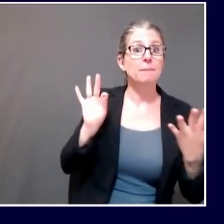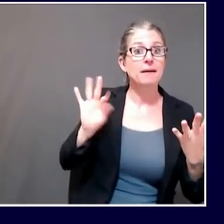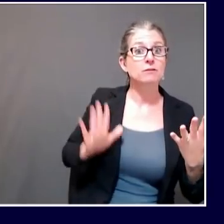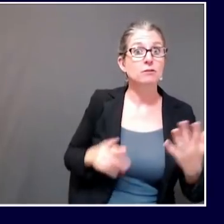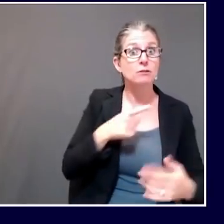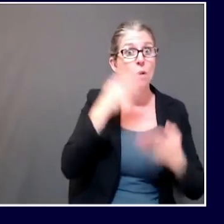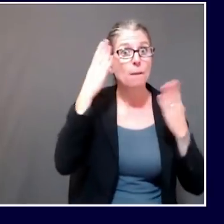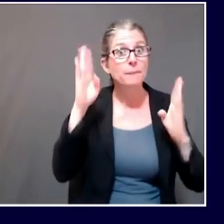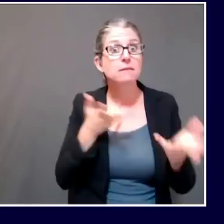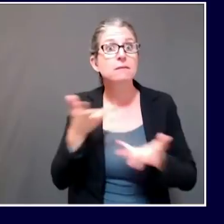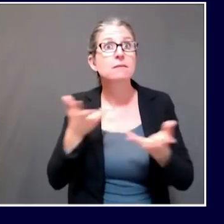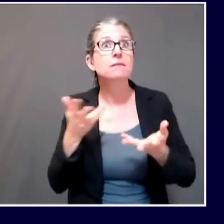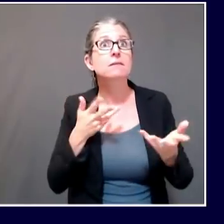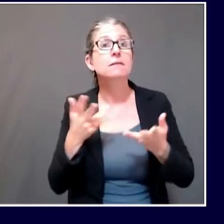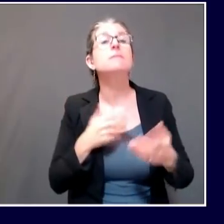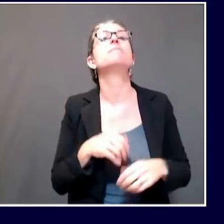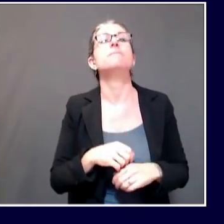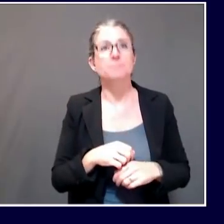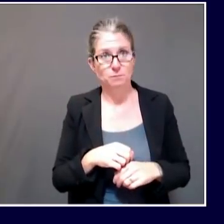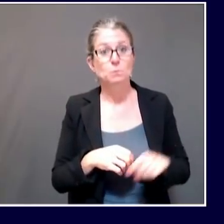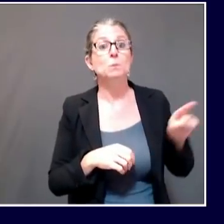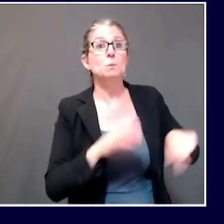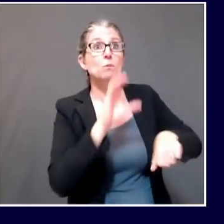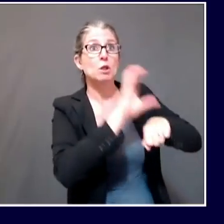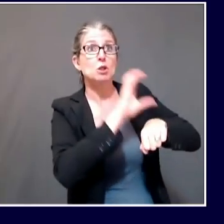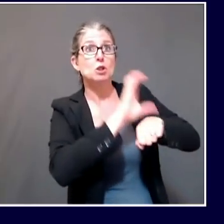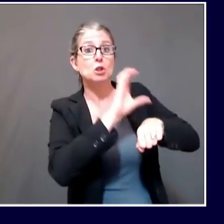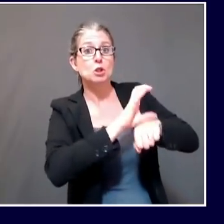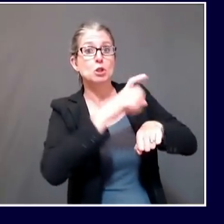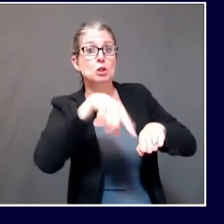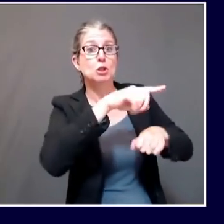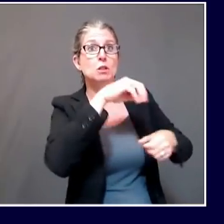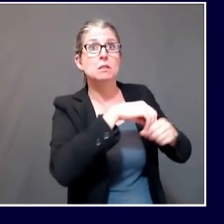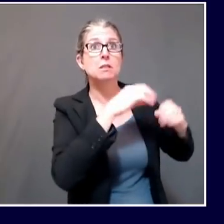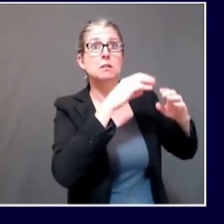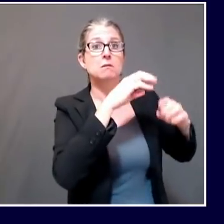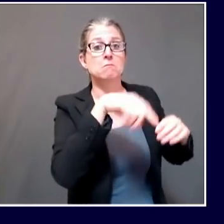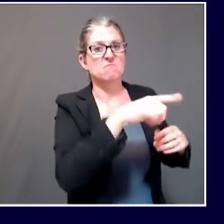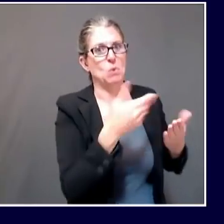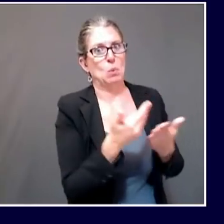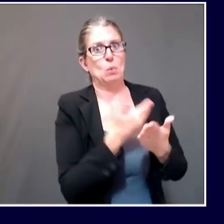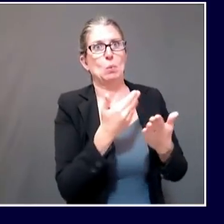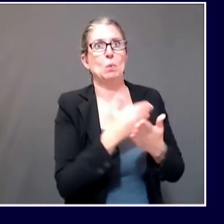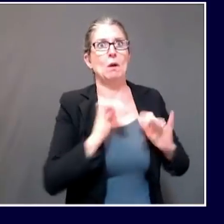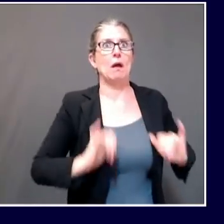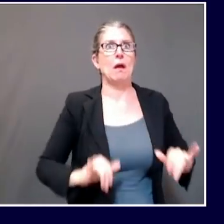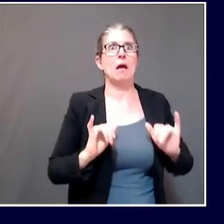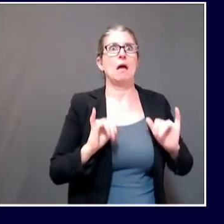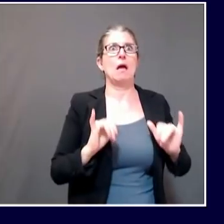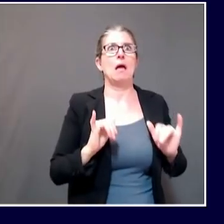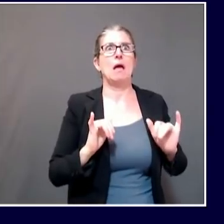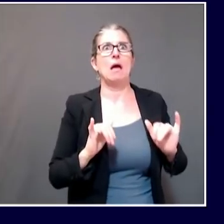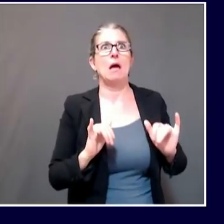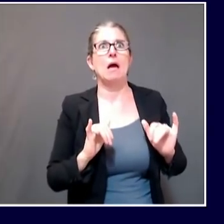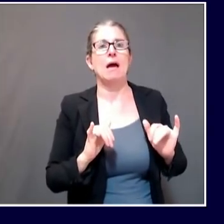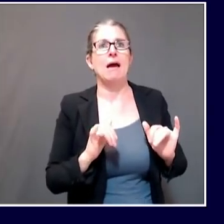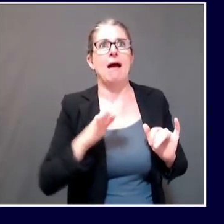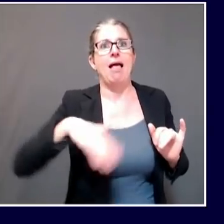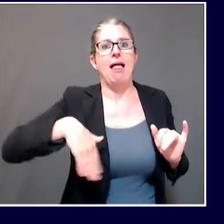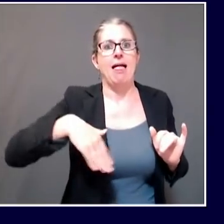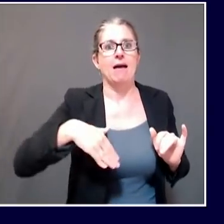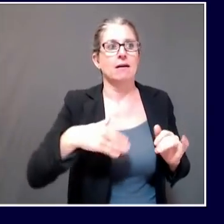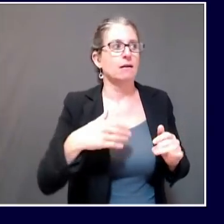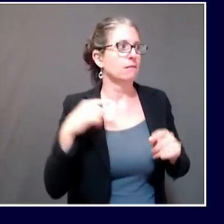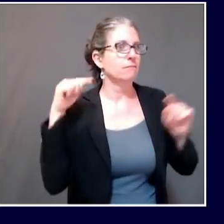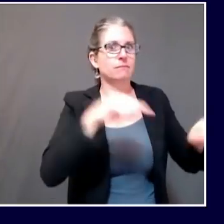much time at the church. And so a lot of it has been making sure we're being clear about when we